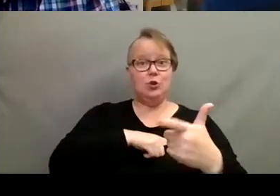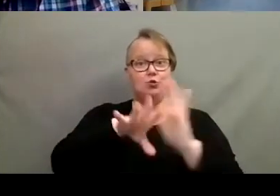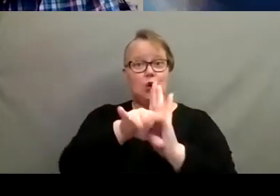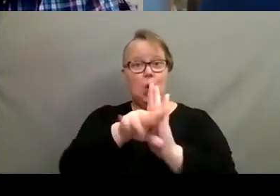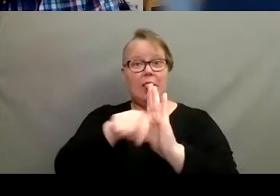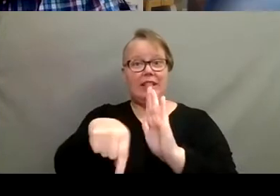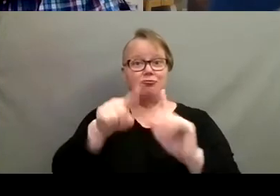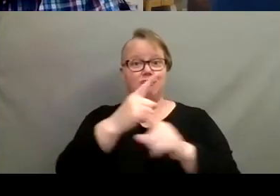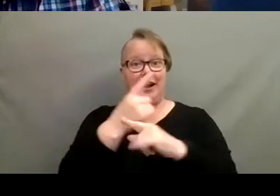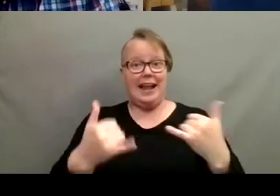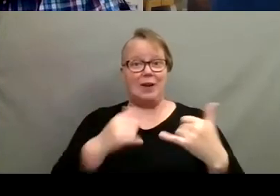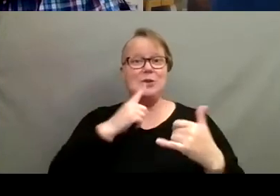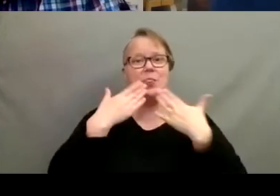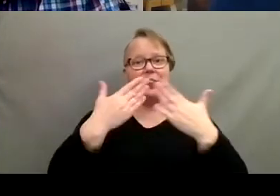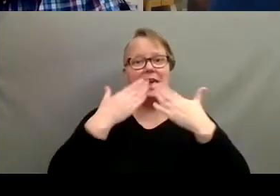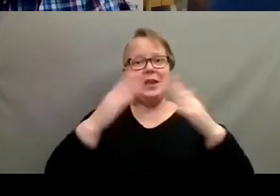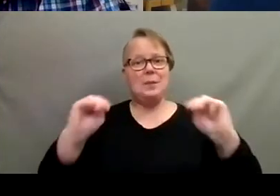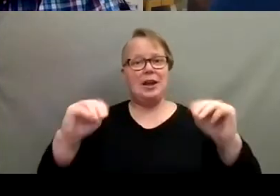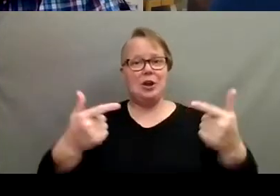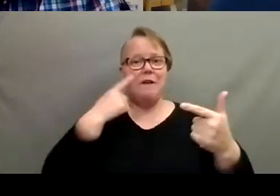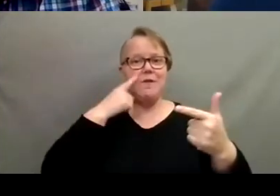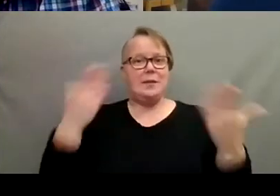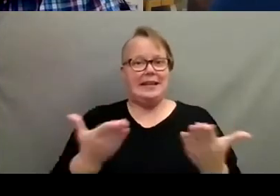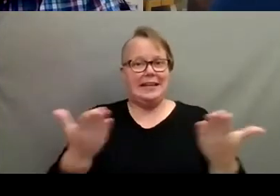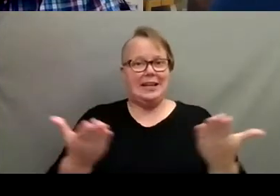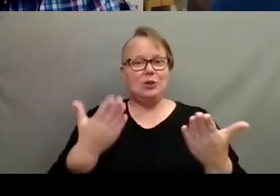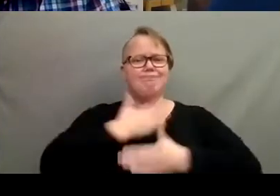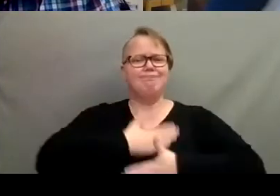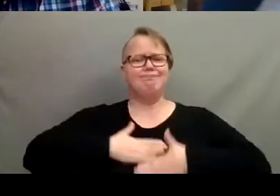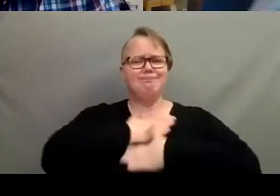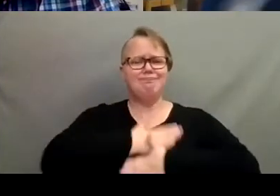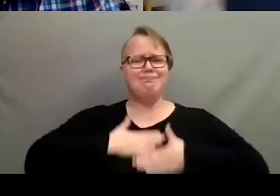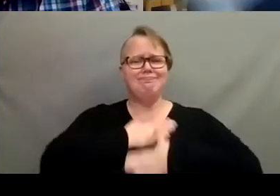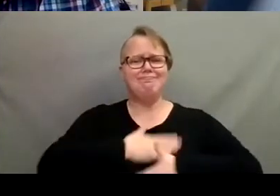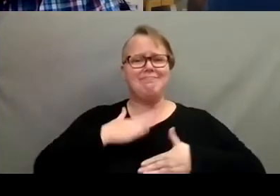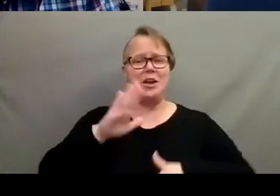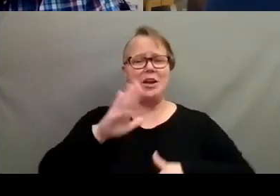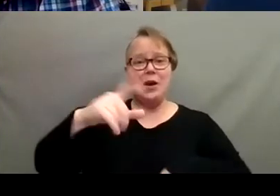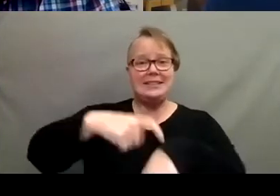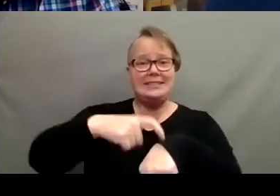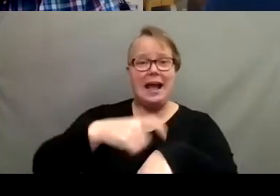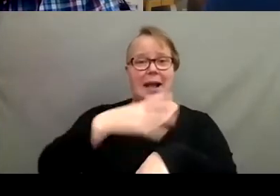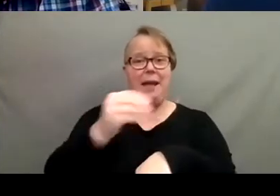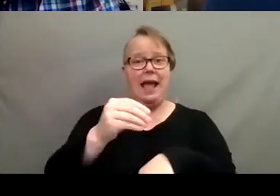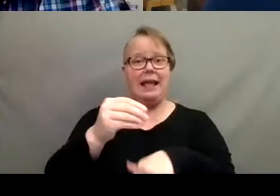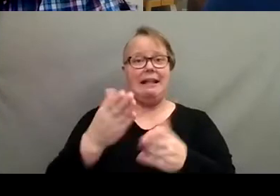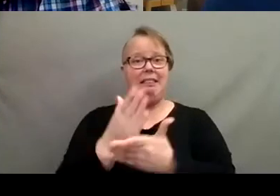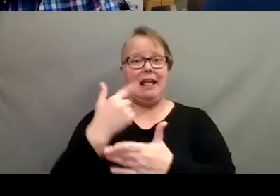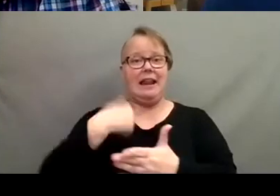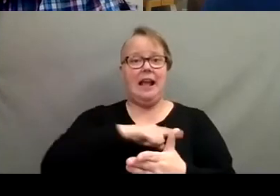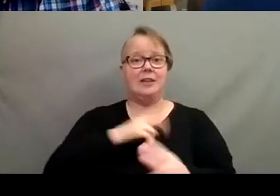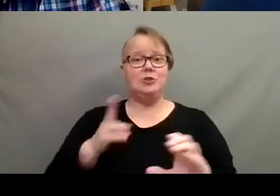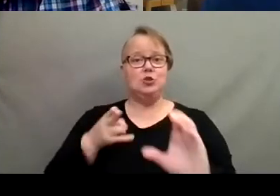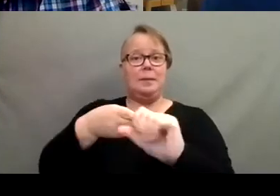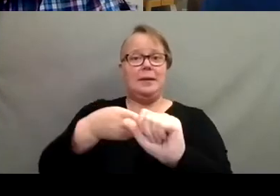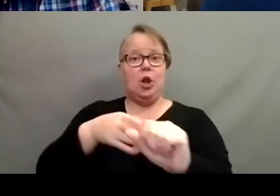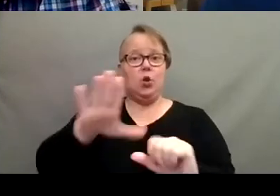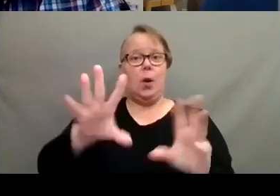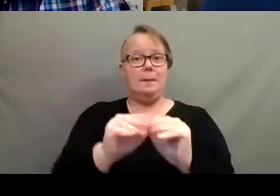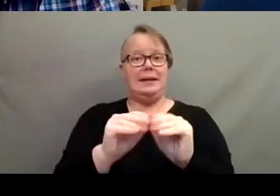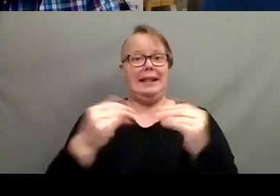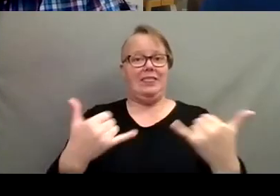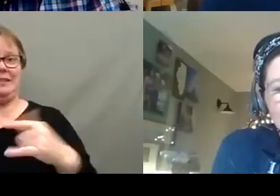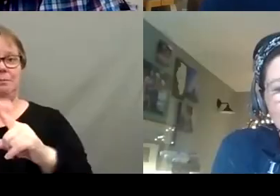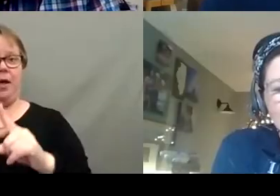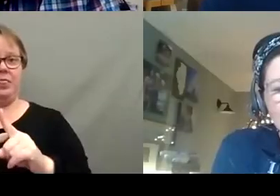So thank you very much, Master Gardeners, for being here. We do appreciate your time and letting us kind of jump in on your meeting for this month. So